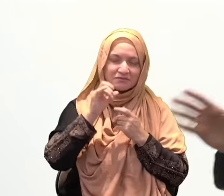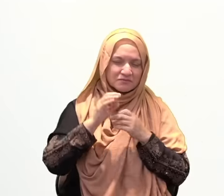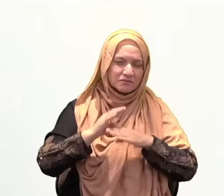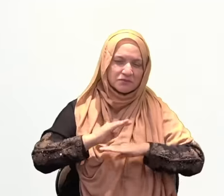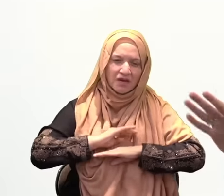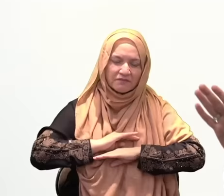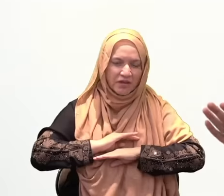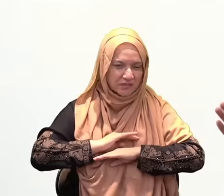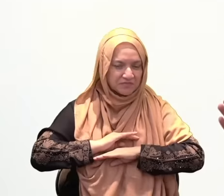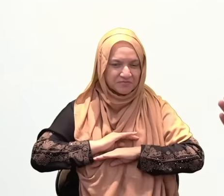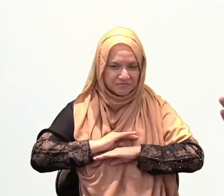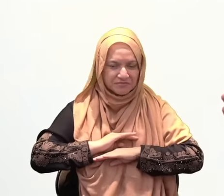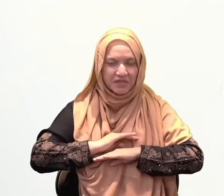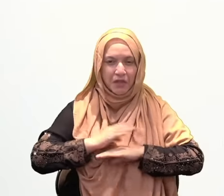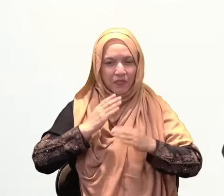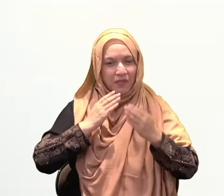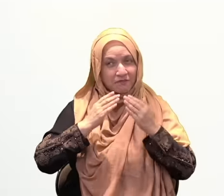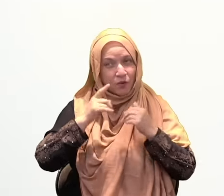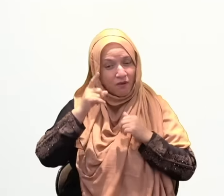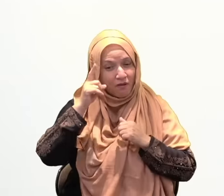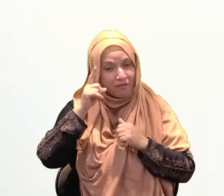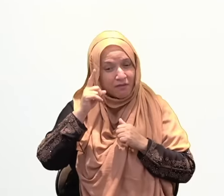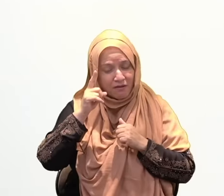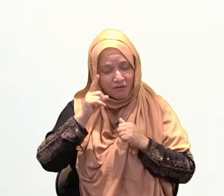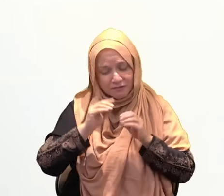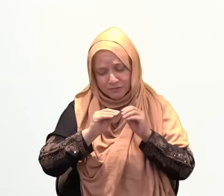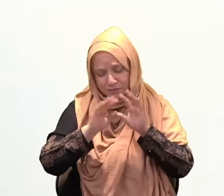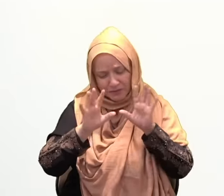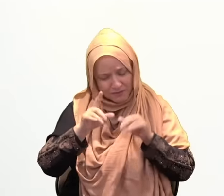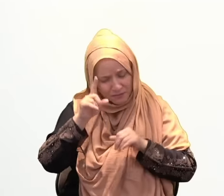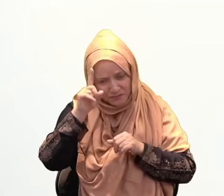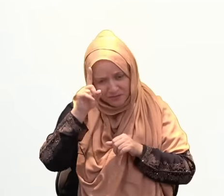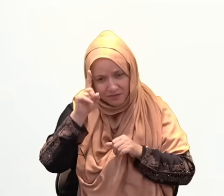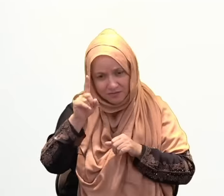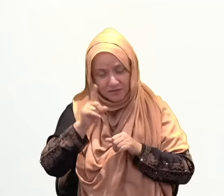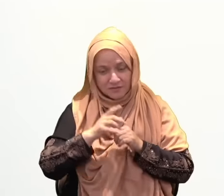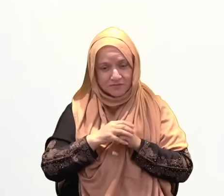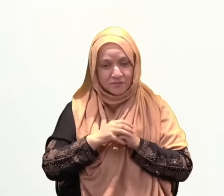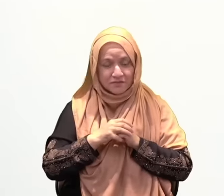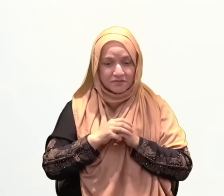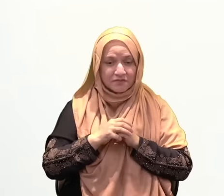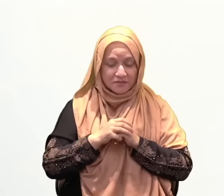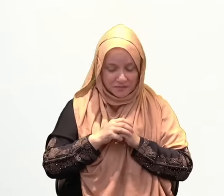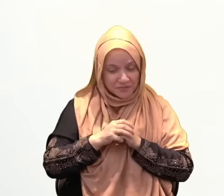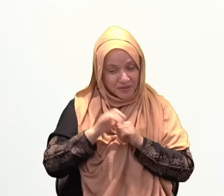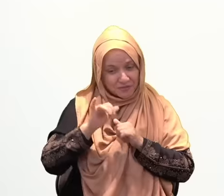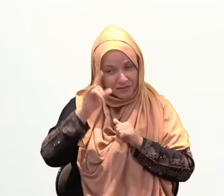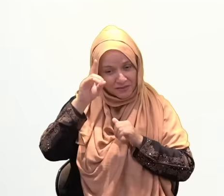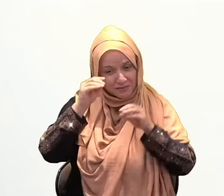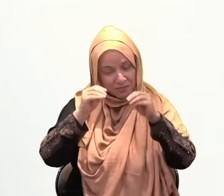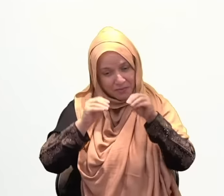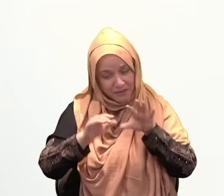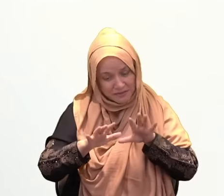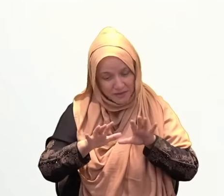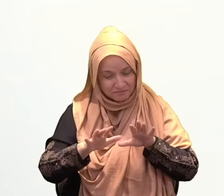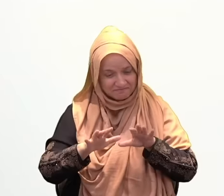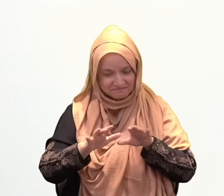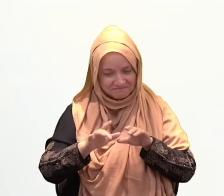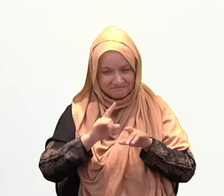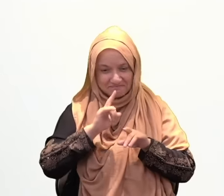it's this, it's that. No. Alhamdulillah. It's a blessing, and I'm pleased with it. Alhamdulillah.